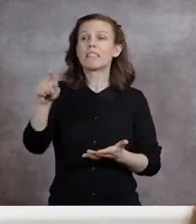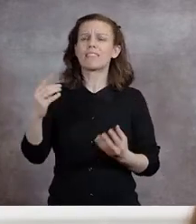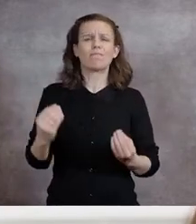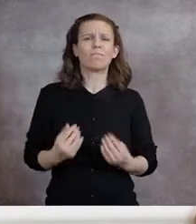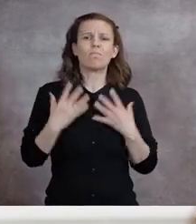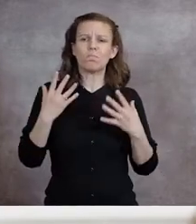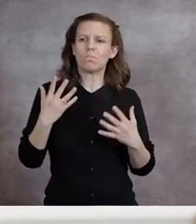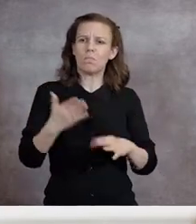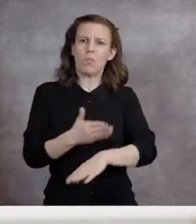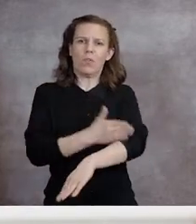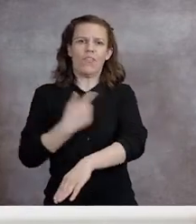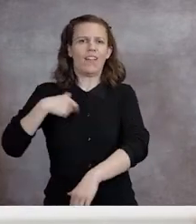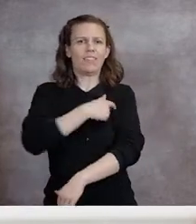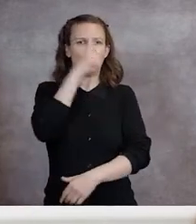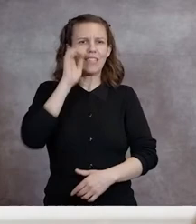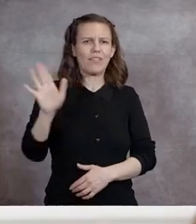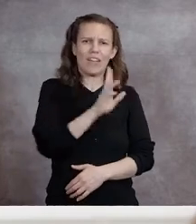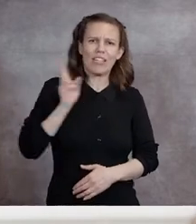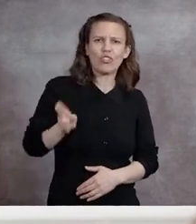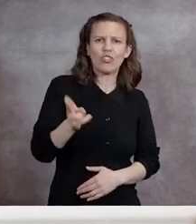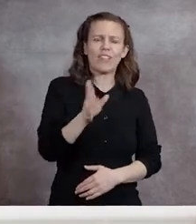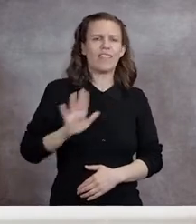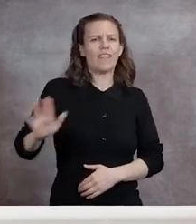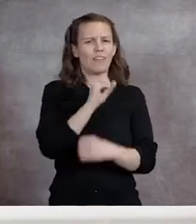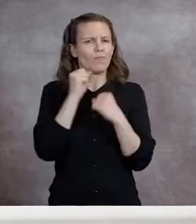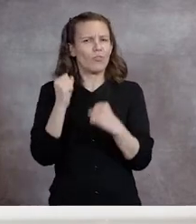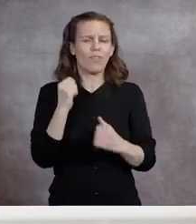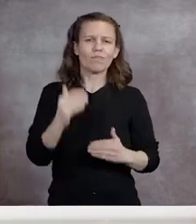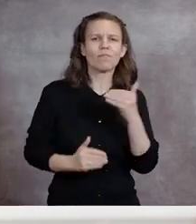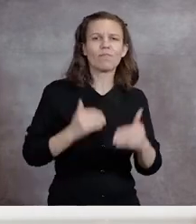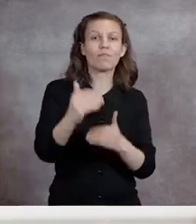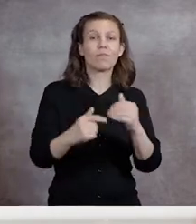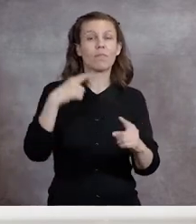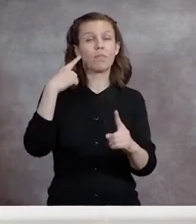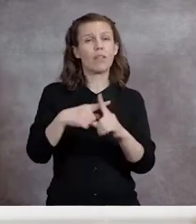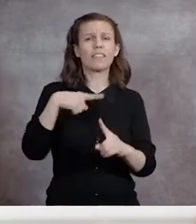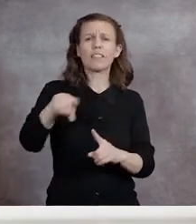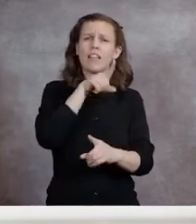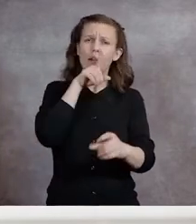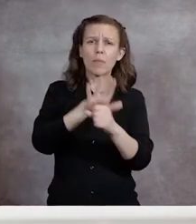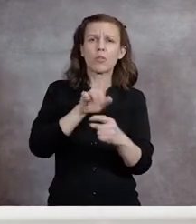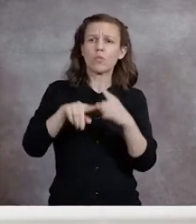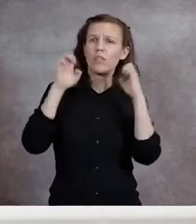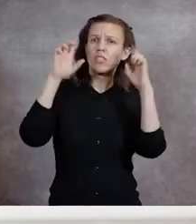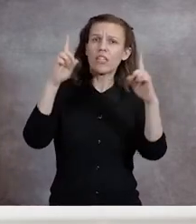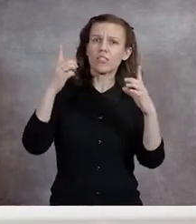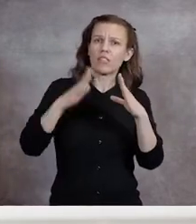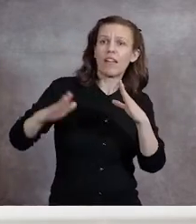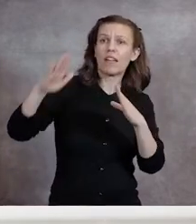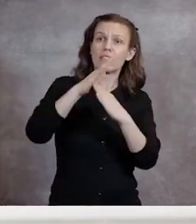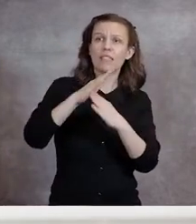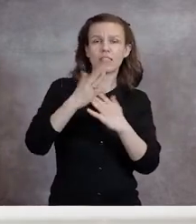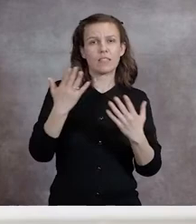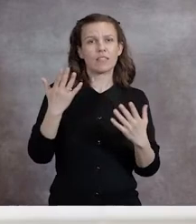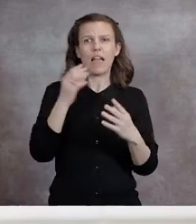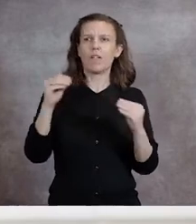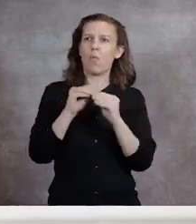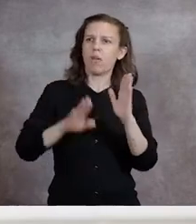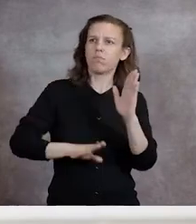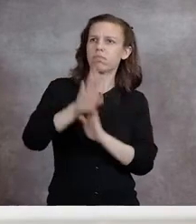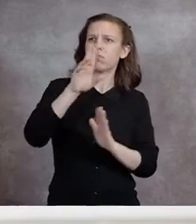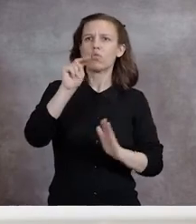history and vibrancy, but they embody our commitment to educational excellence in a more prosperous state. For example,